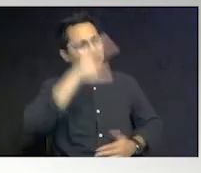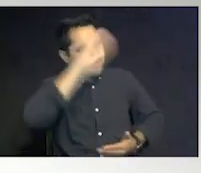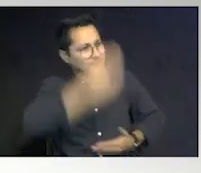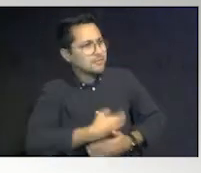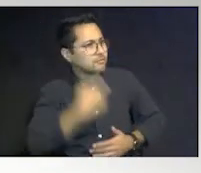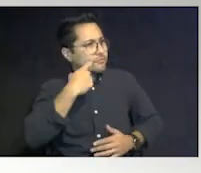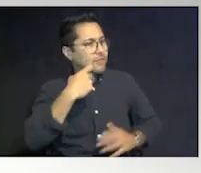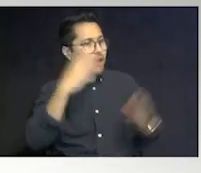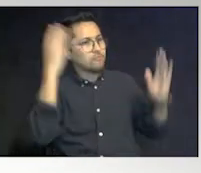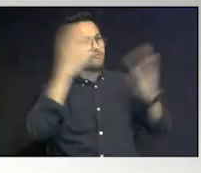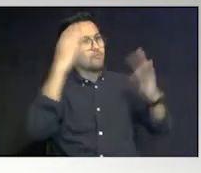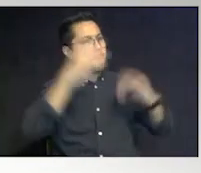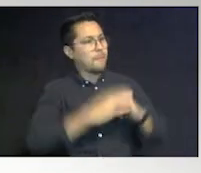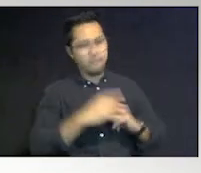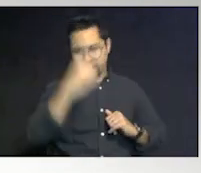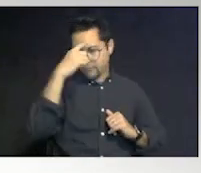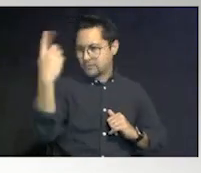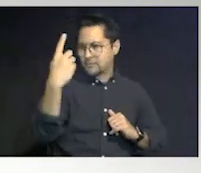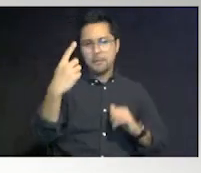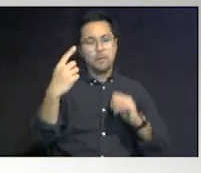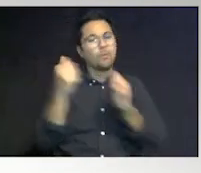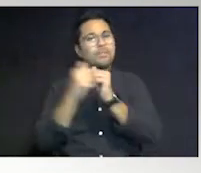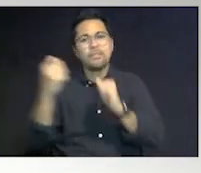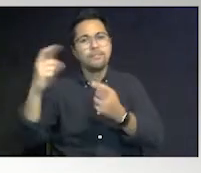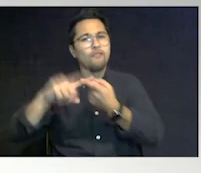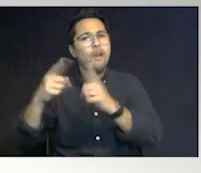trouble for some friends.